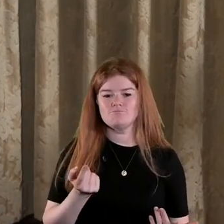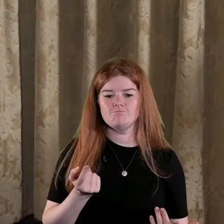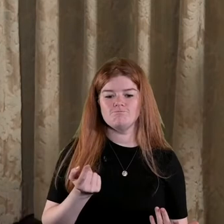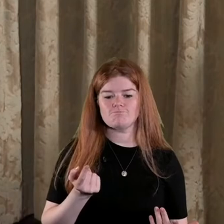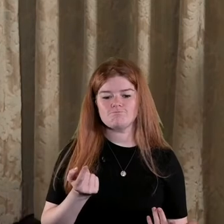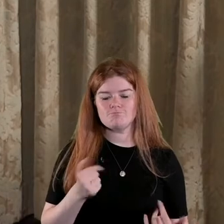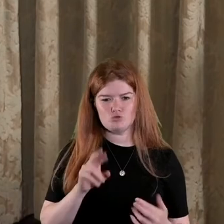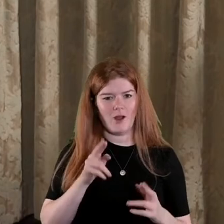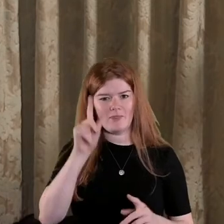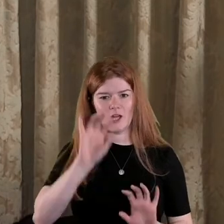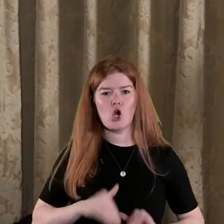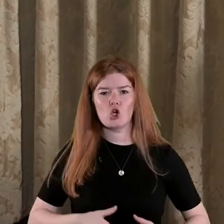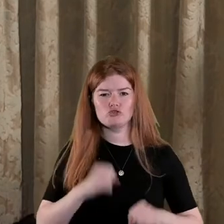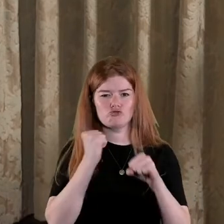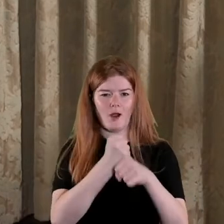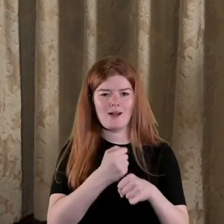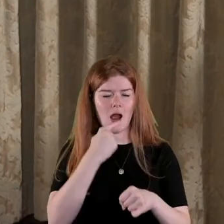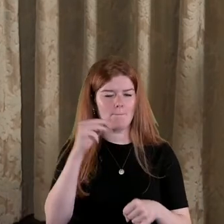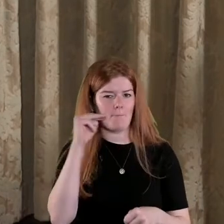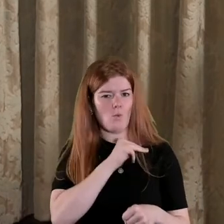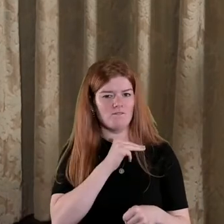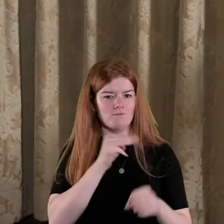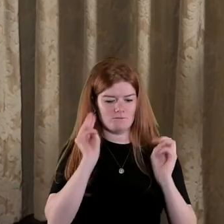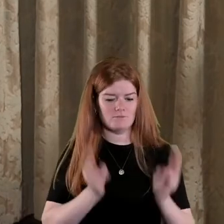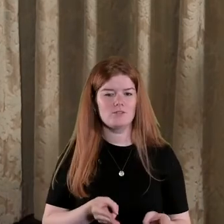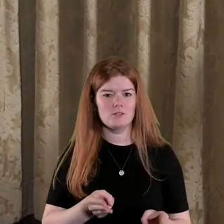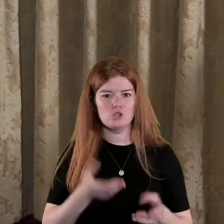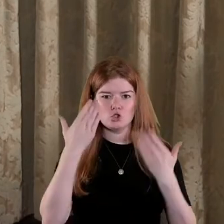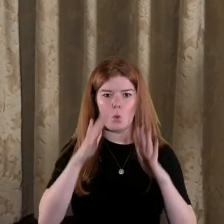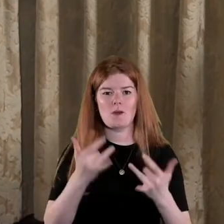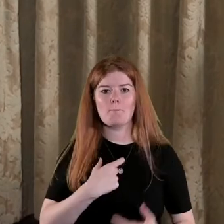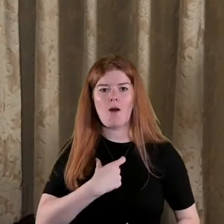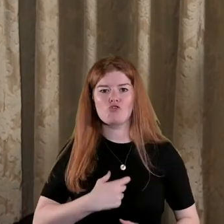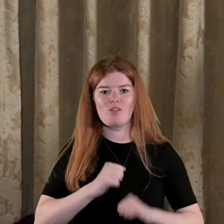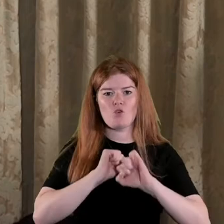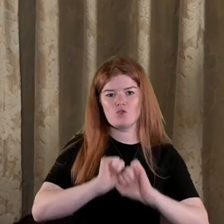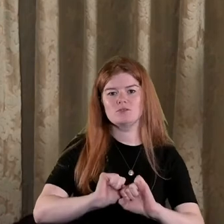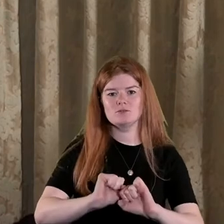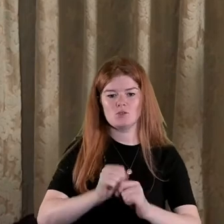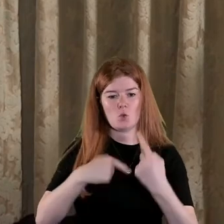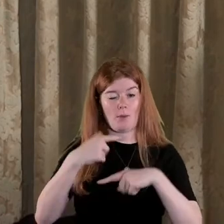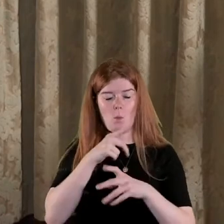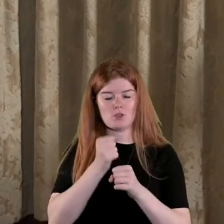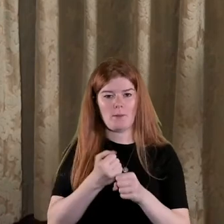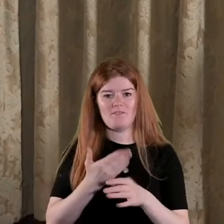I think the hunger strike is quite powerful also in invoking the idea of moral force and that goes back to what I was talking